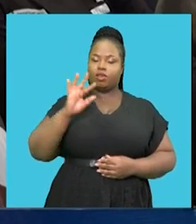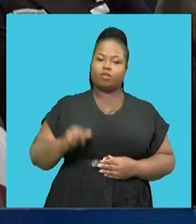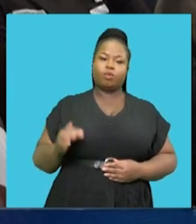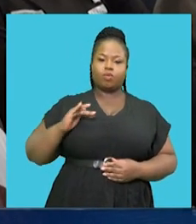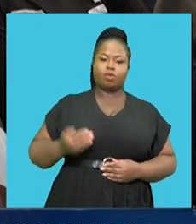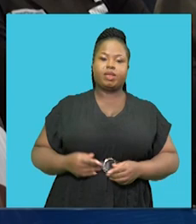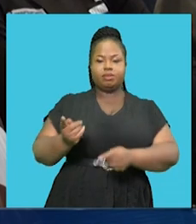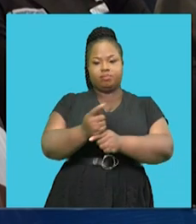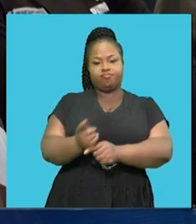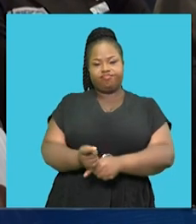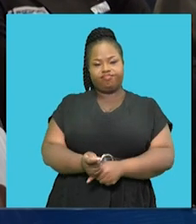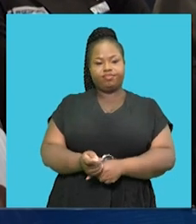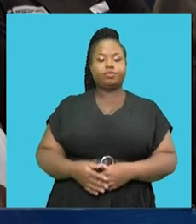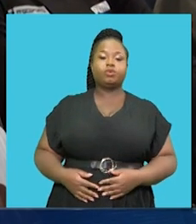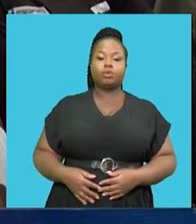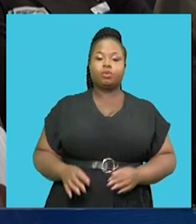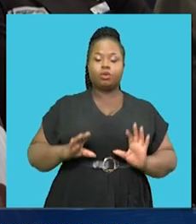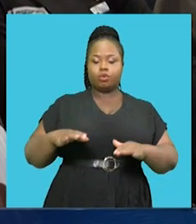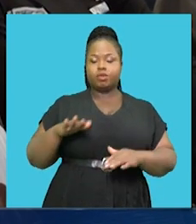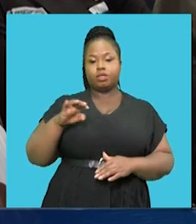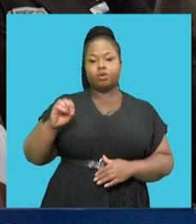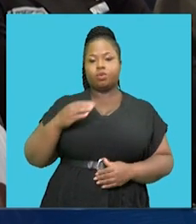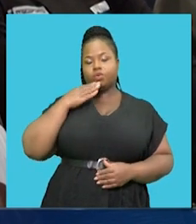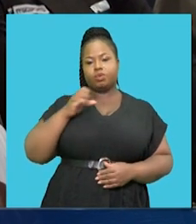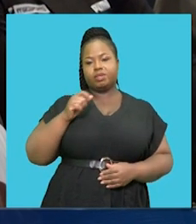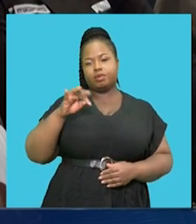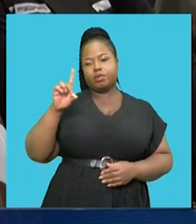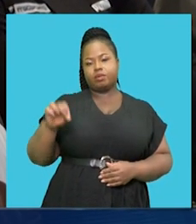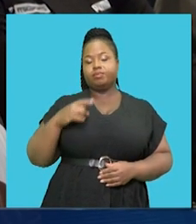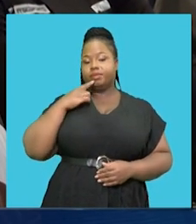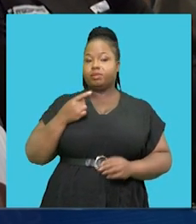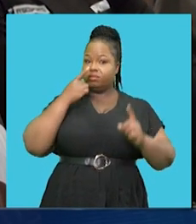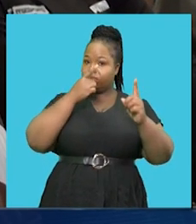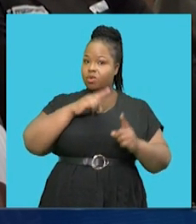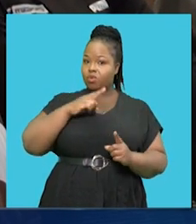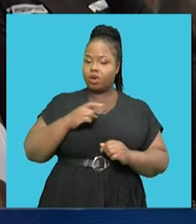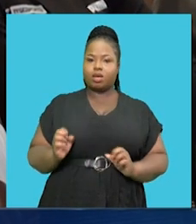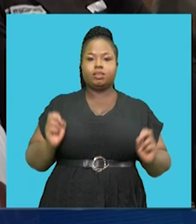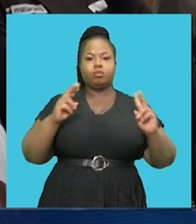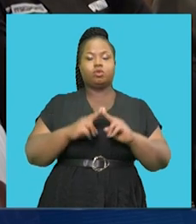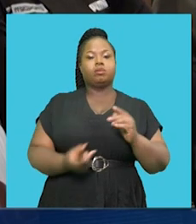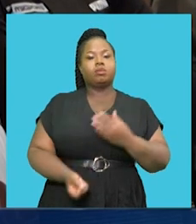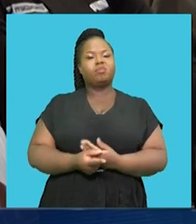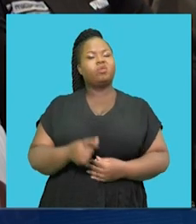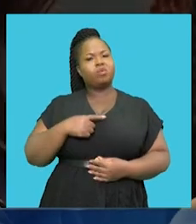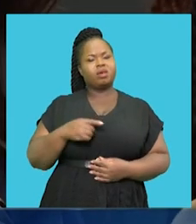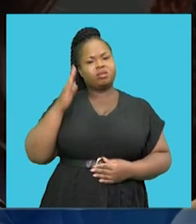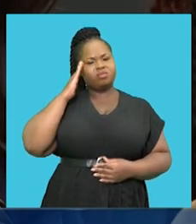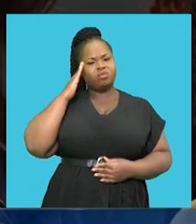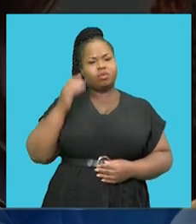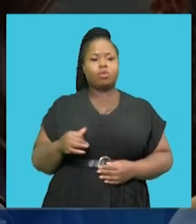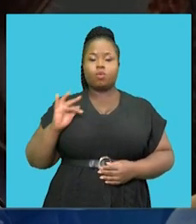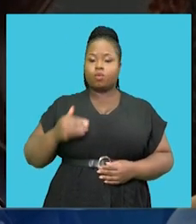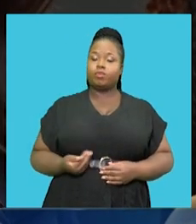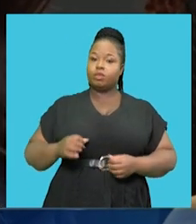women's hockey team. The group's CEO, Sibaba Loessessmani, says the purpose of the symposium is to realize the potential of